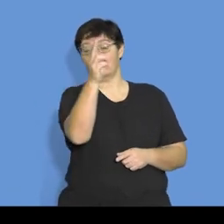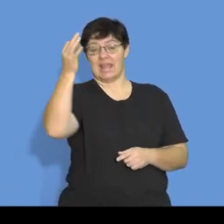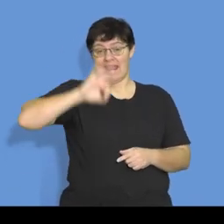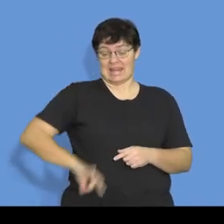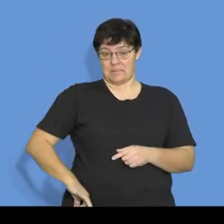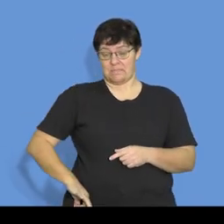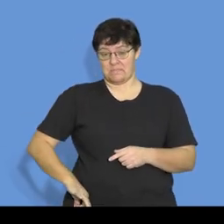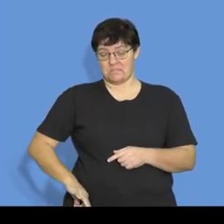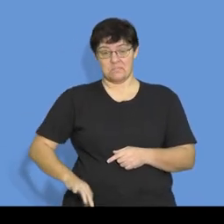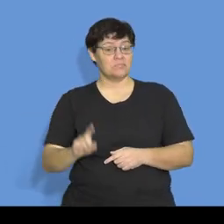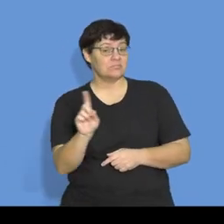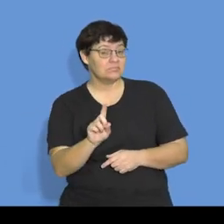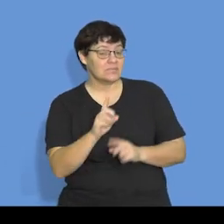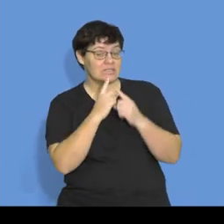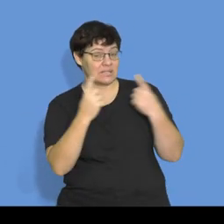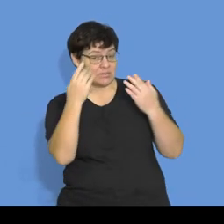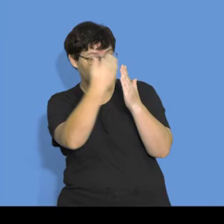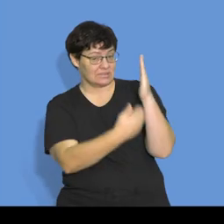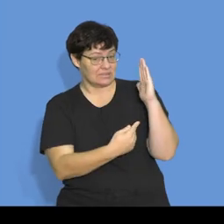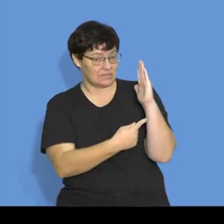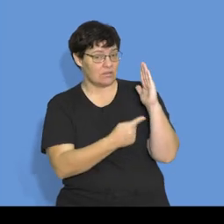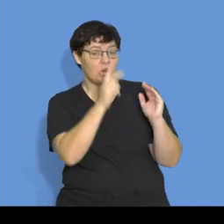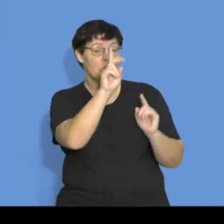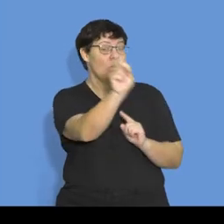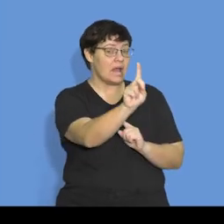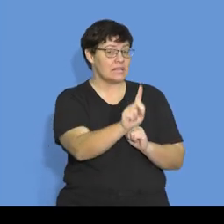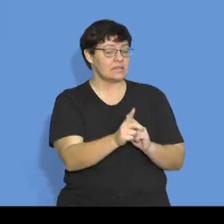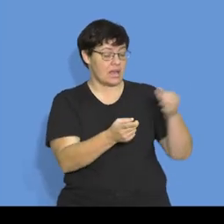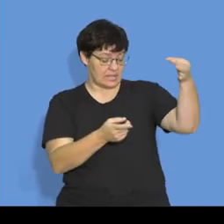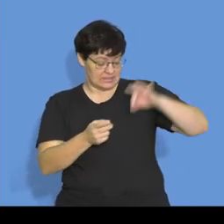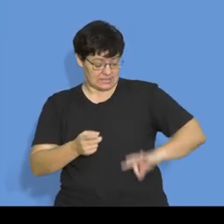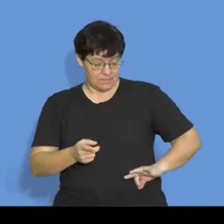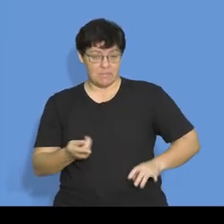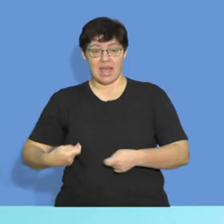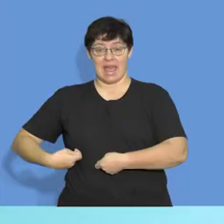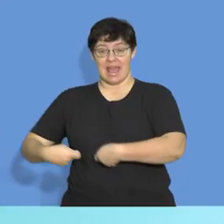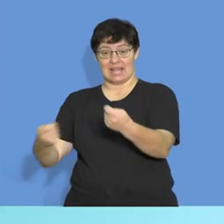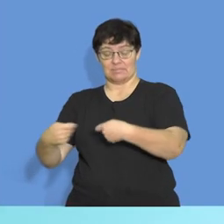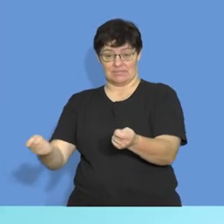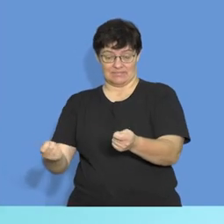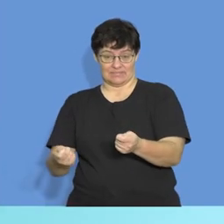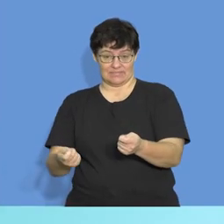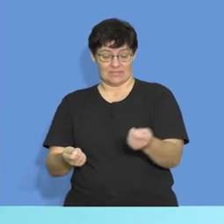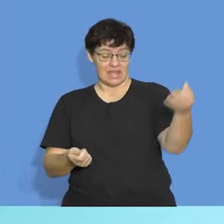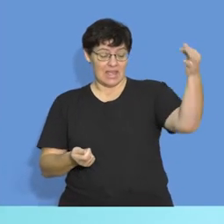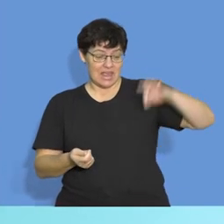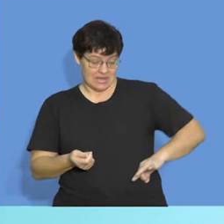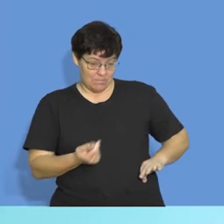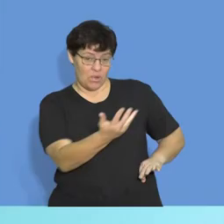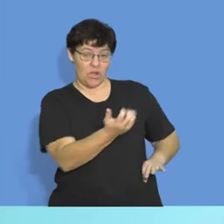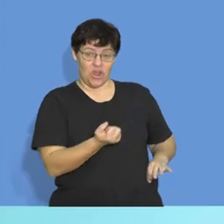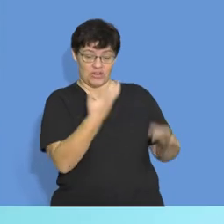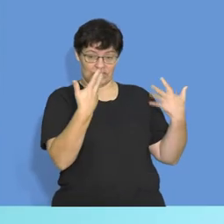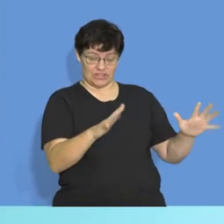you are looking at your incomes and expenses. Remember the terminology, income that we have earned